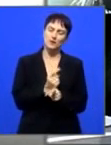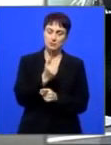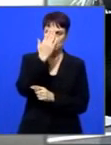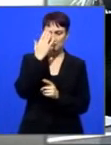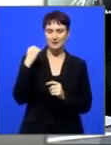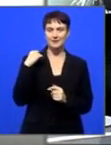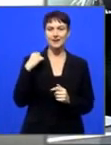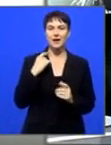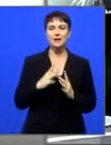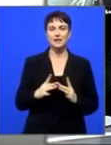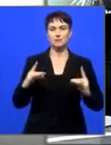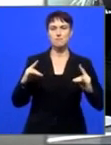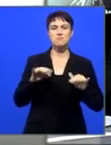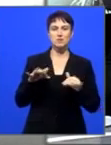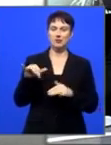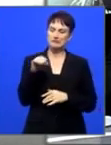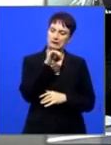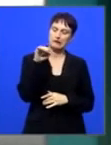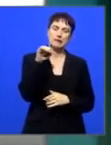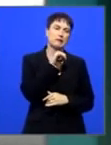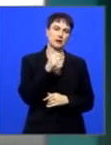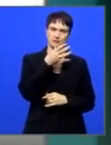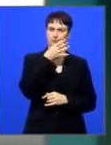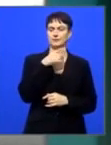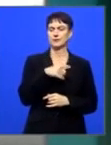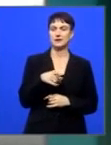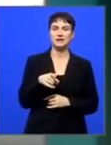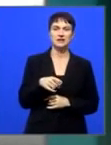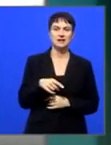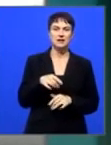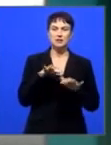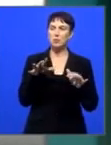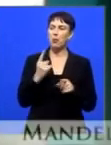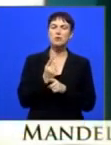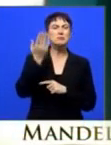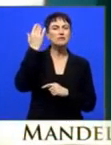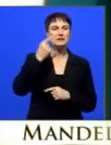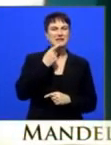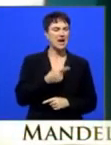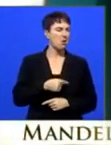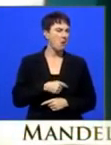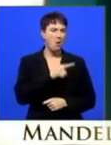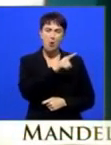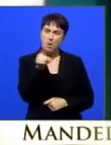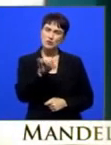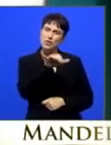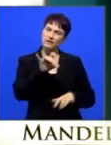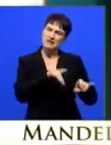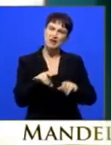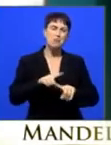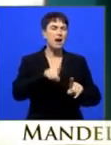remember, you know, people used to ask back in the day, if you guys are going through such a hard time, why are you singing and dancing?